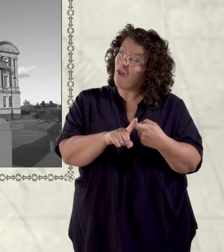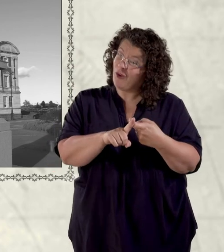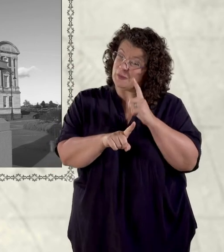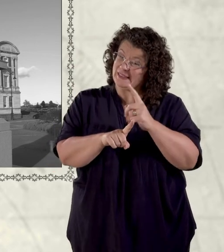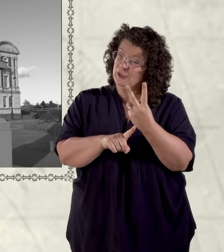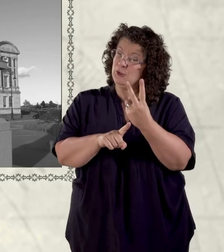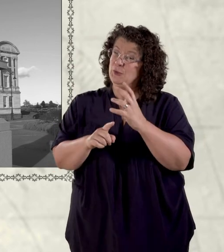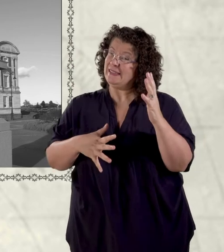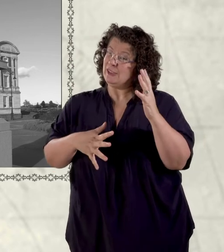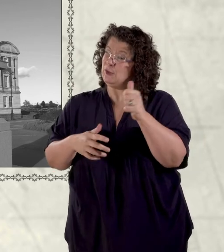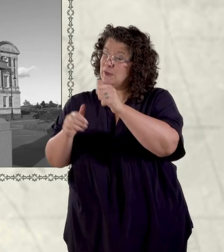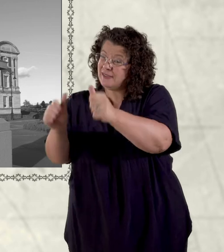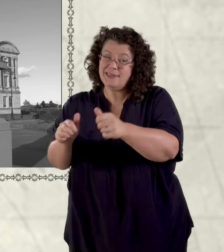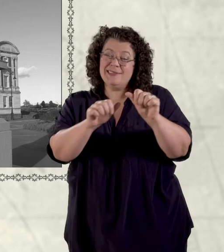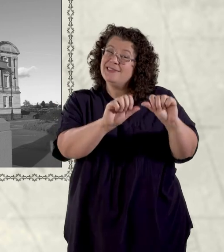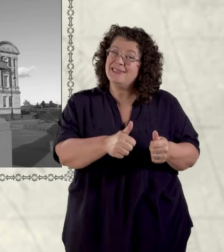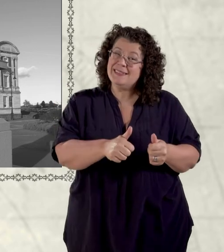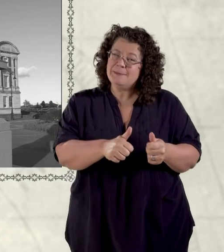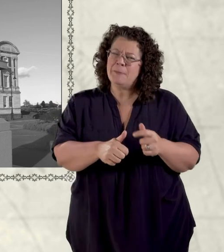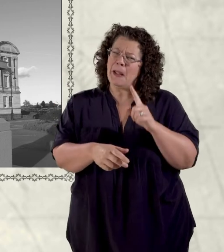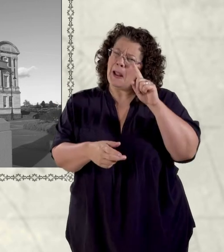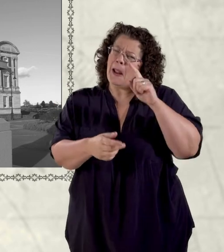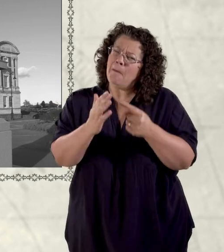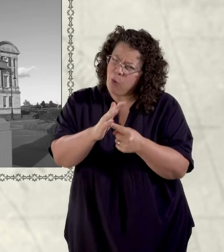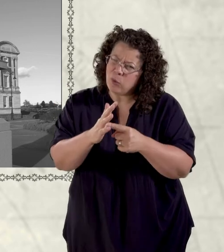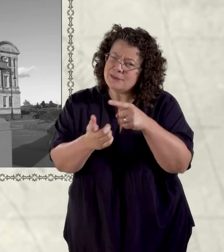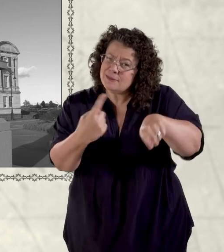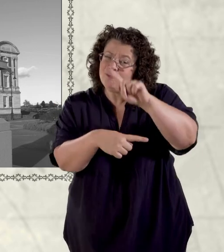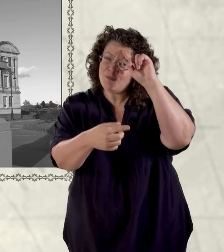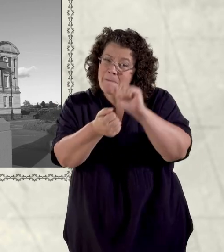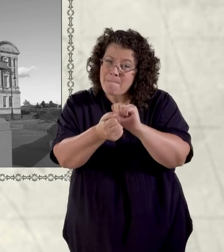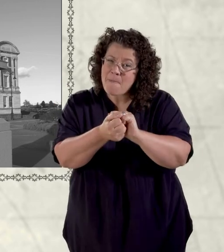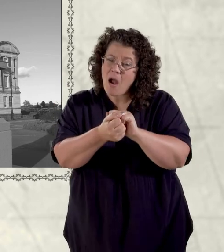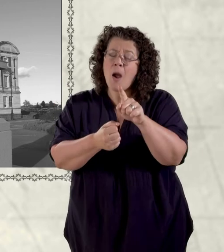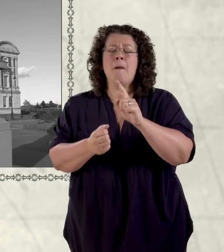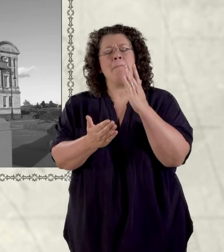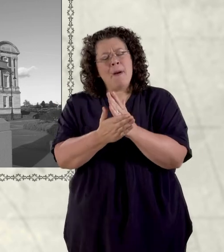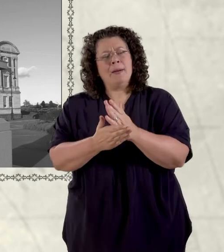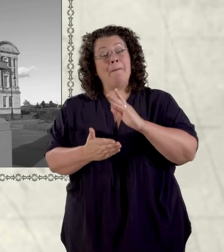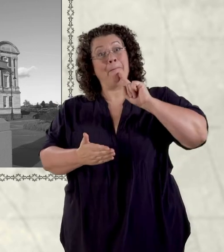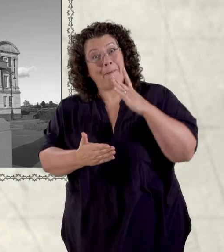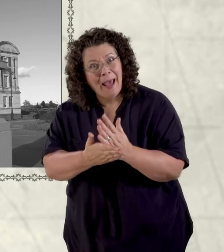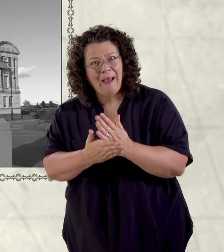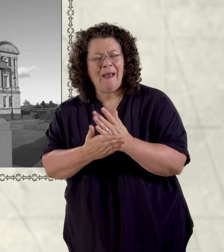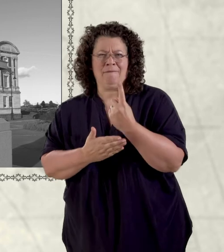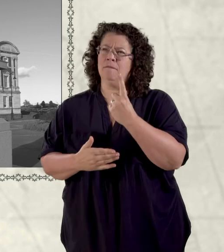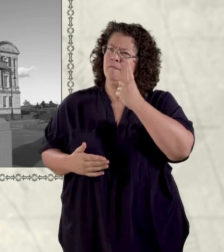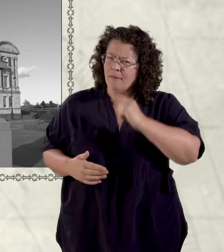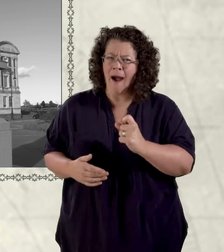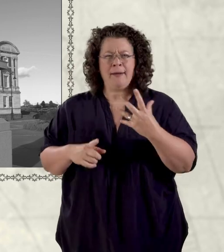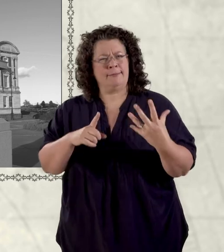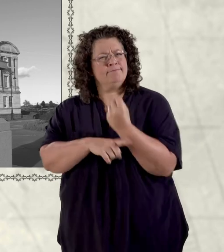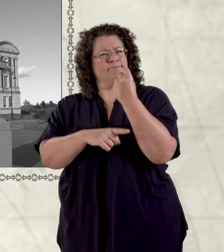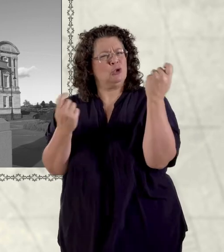and it's important for you all to remember that you have to believe in your ability to